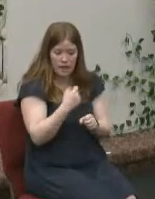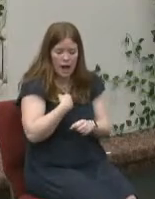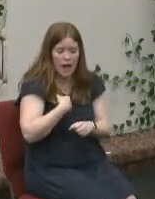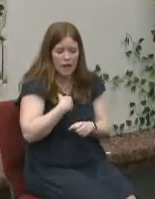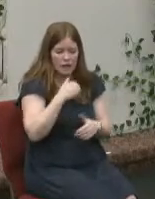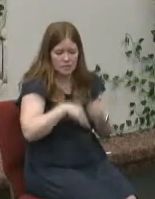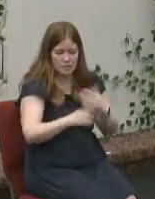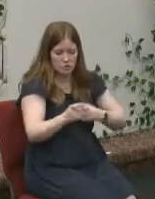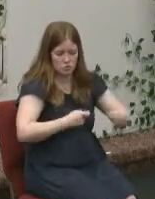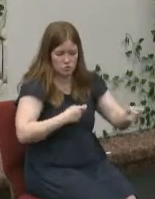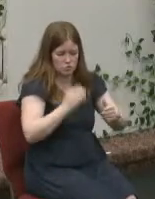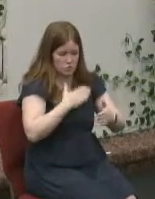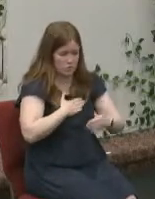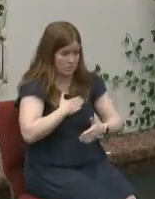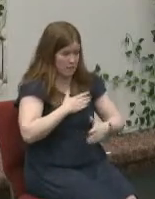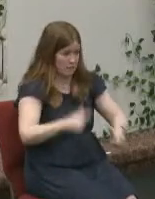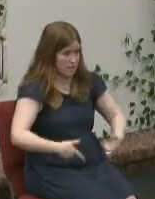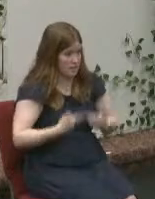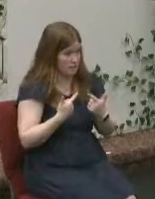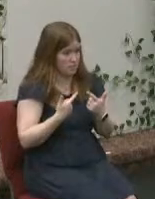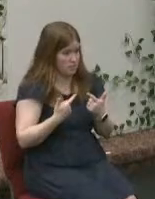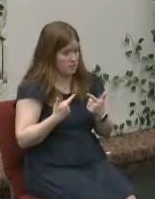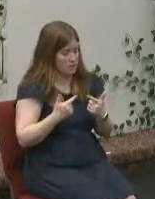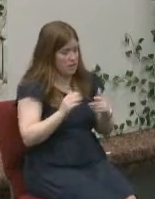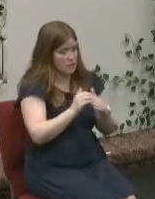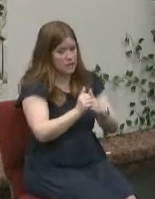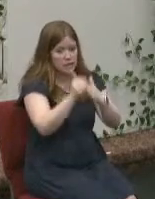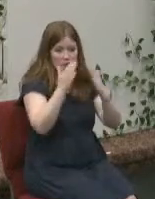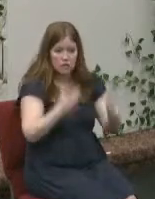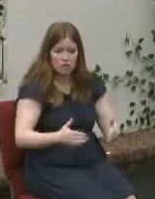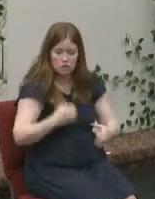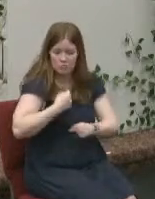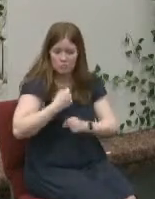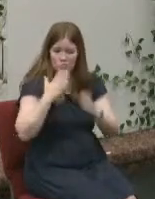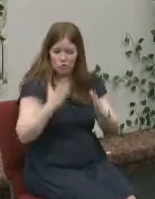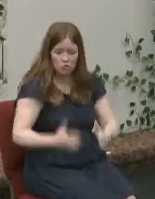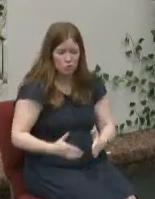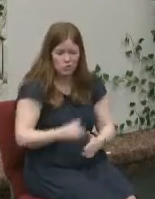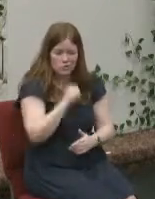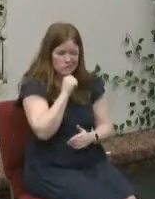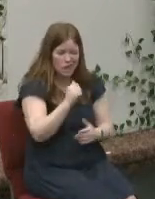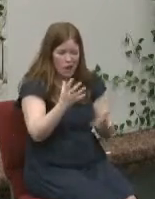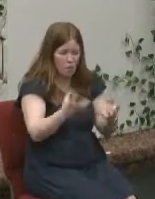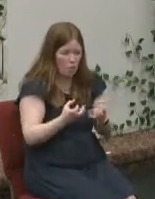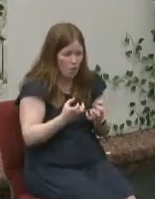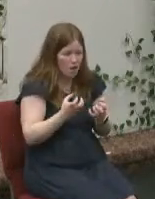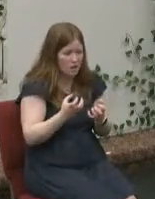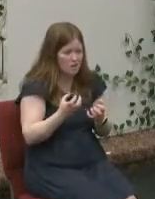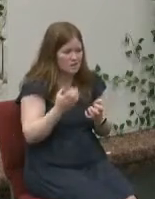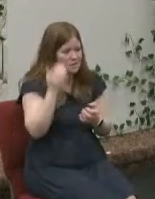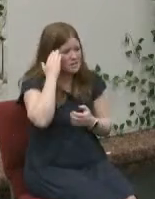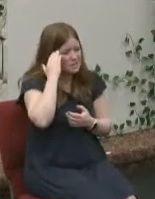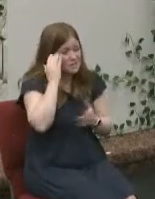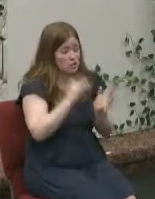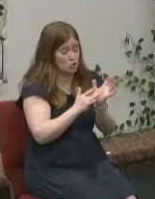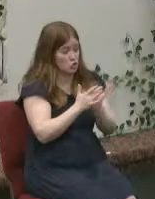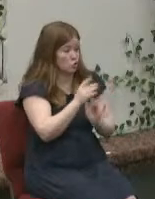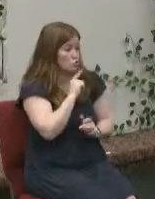the jewish leaders and the soldiers they didn't want to face the reality of the possibility of a risen christ